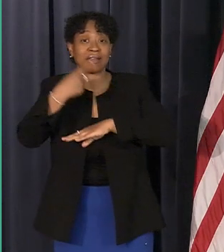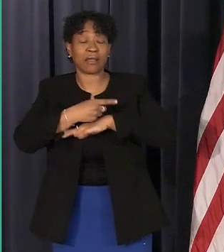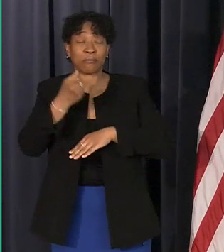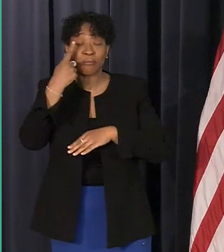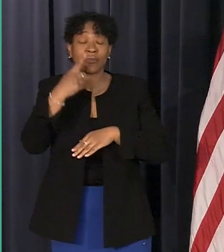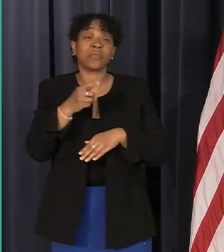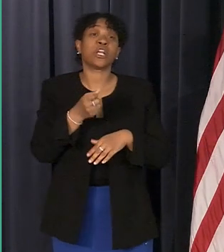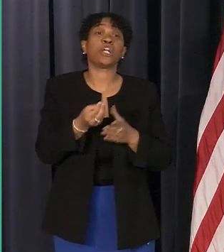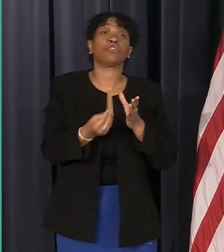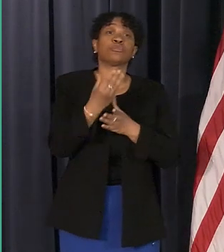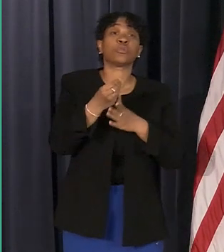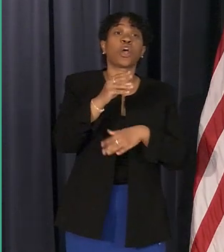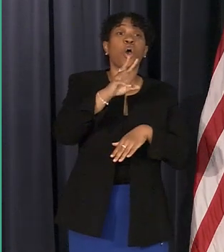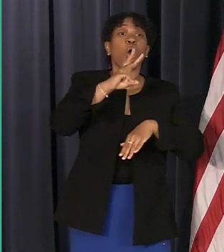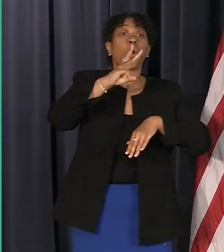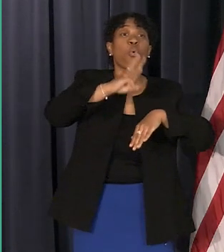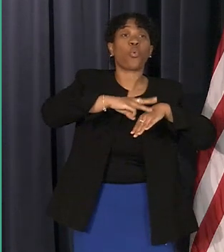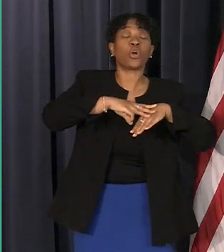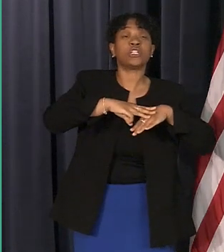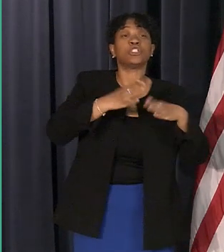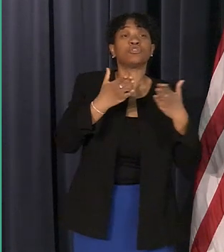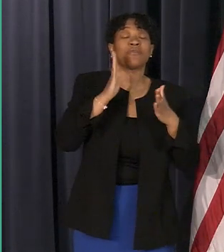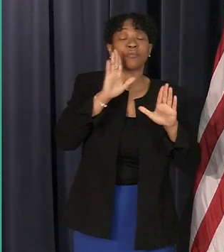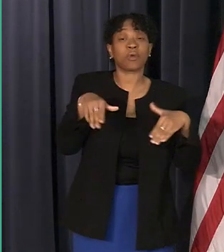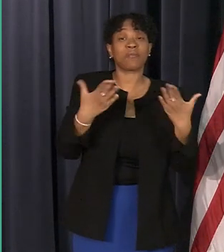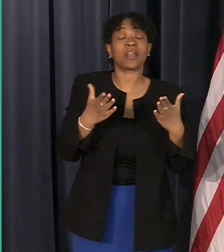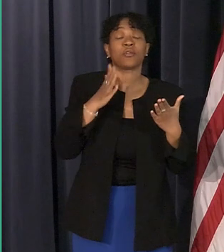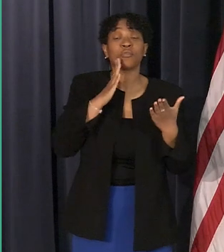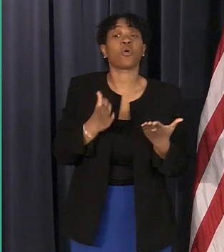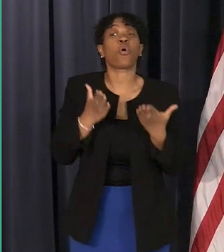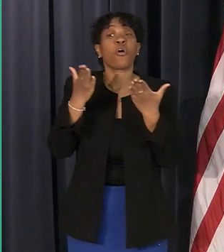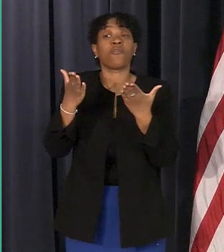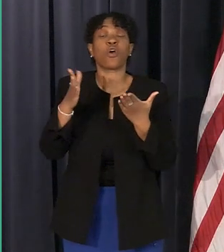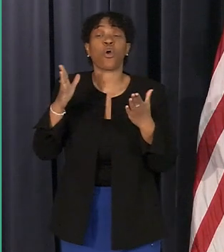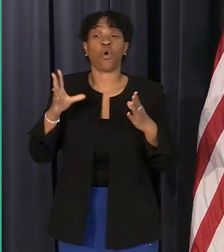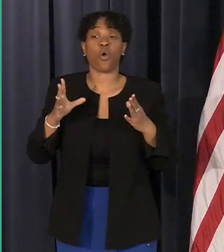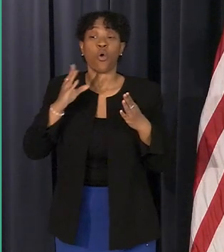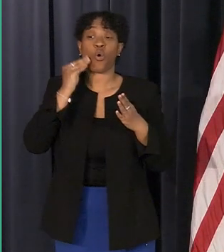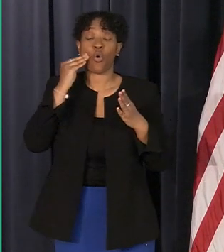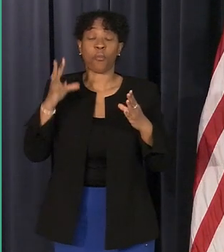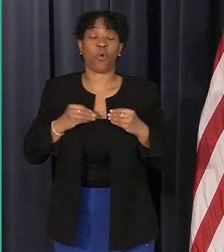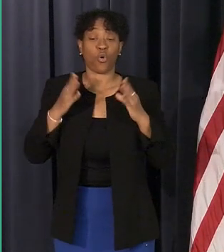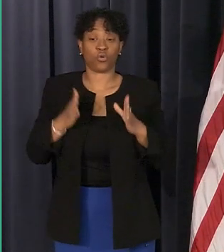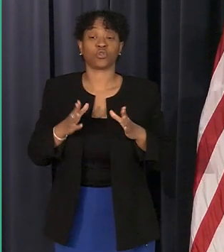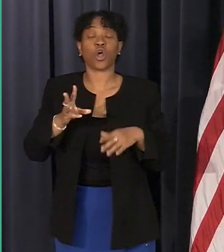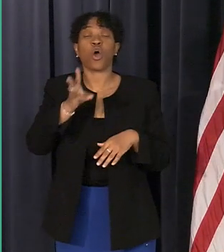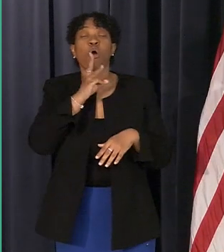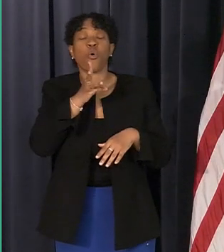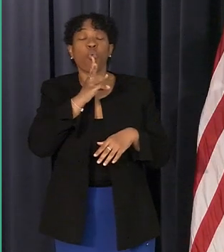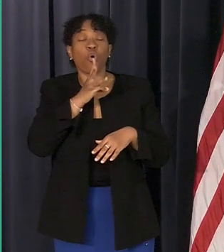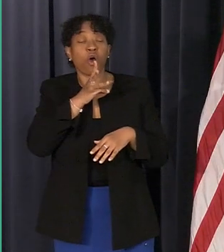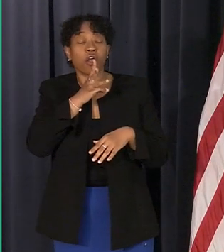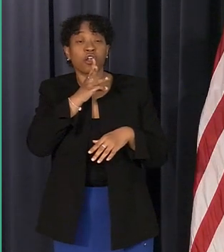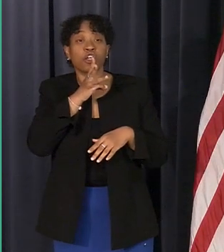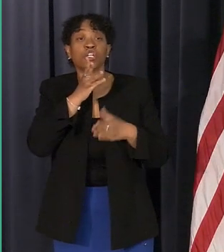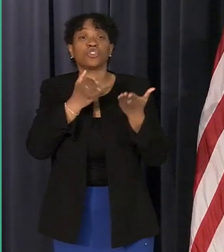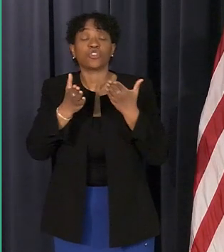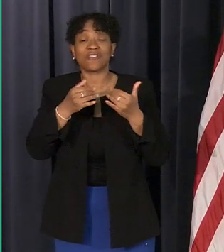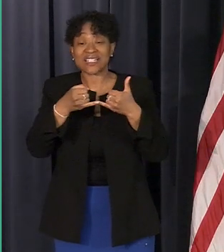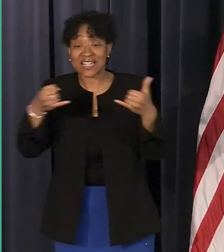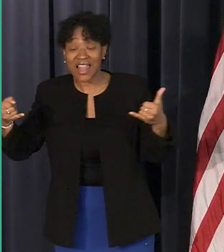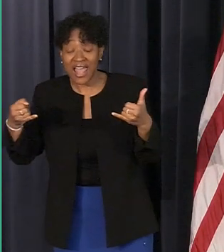warranty service provider will begin offering homeowners a water service line and sewer line